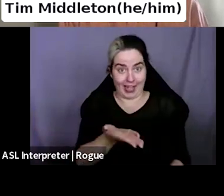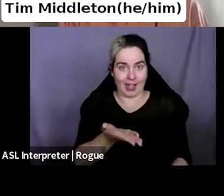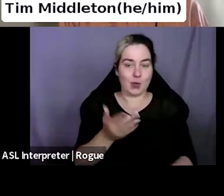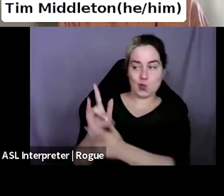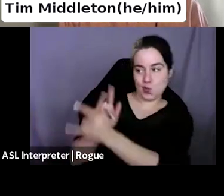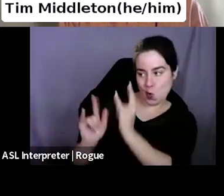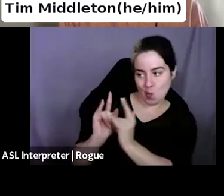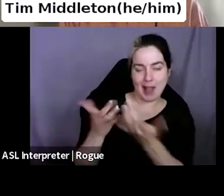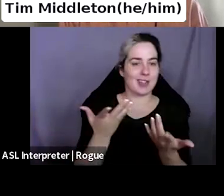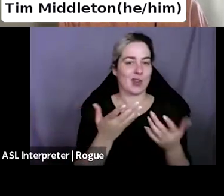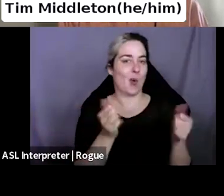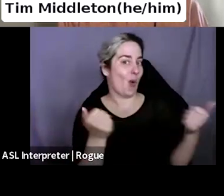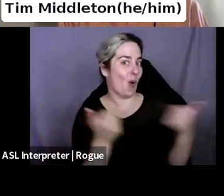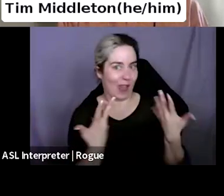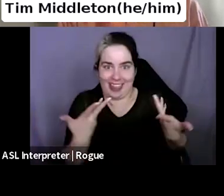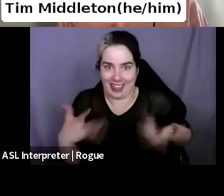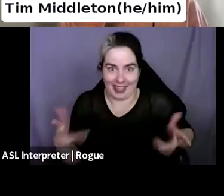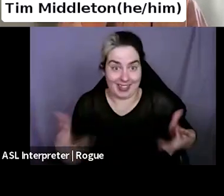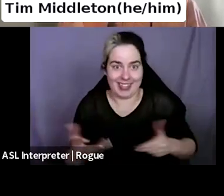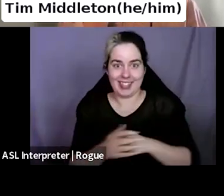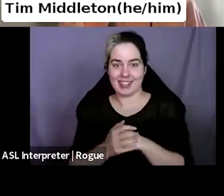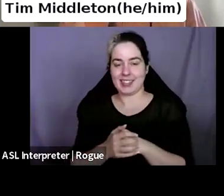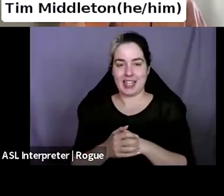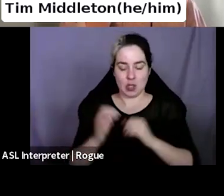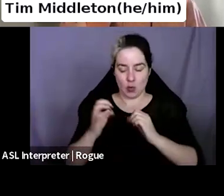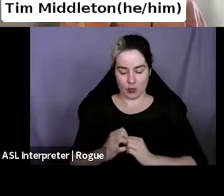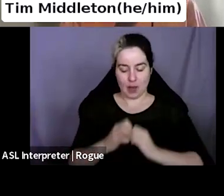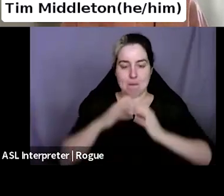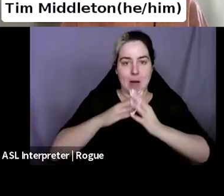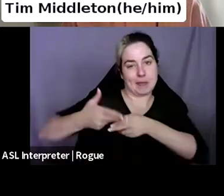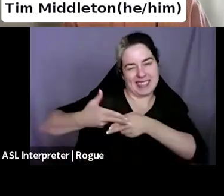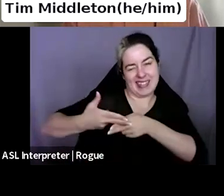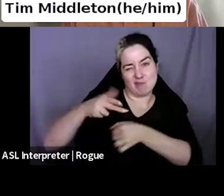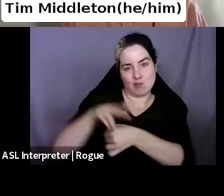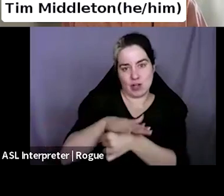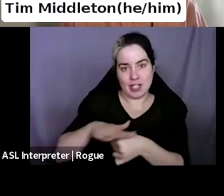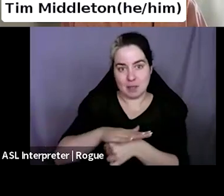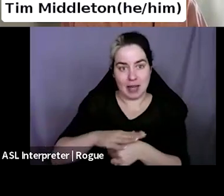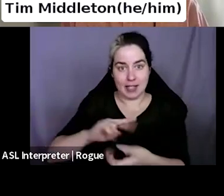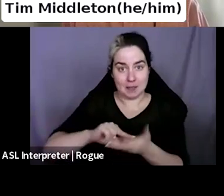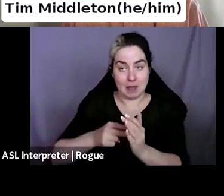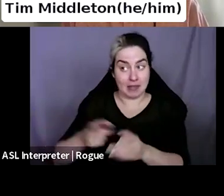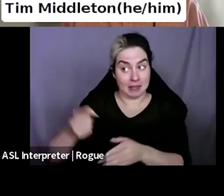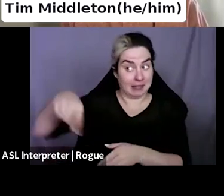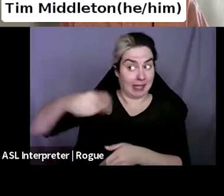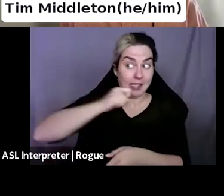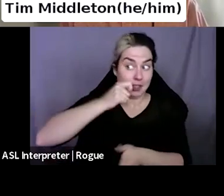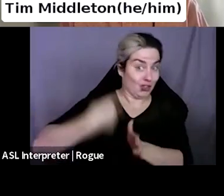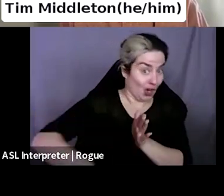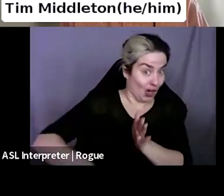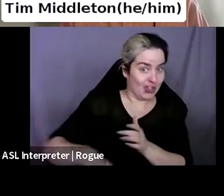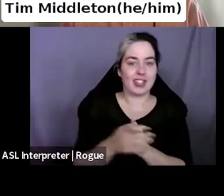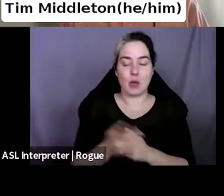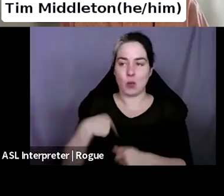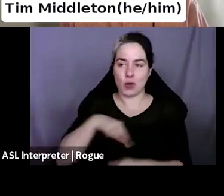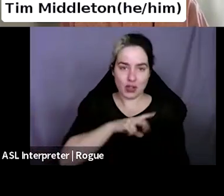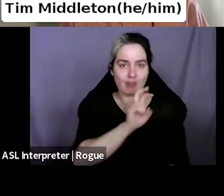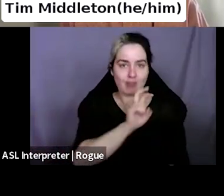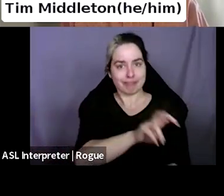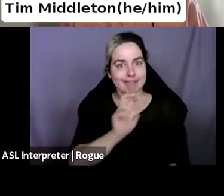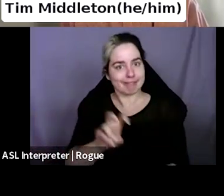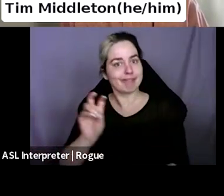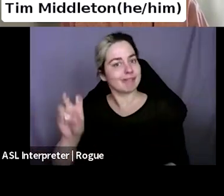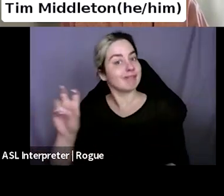charge us for pop-up space and we got a little bit of advertising, but also got to tour around a bit. Um, and then we do